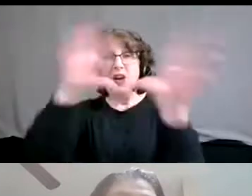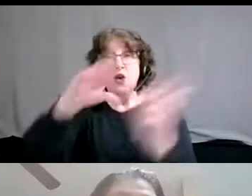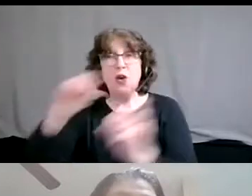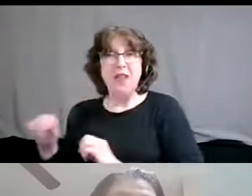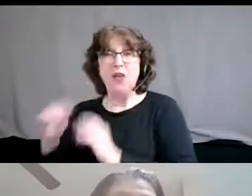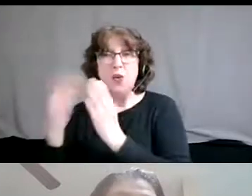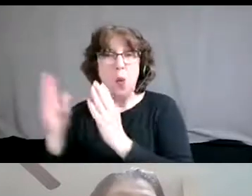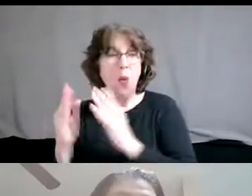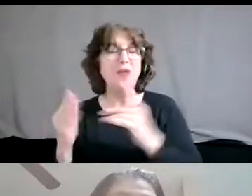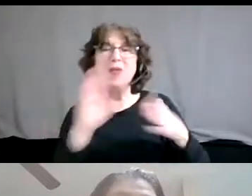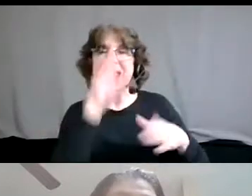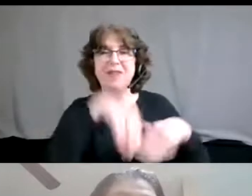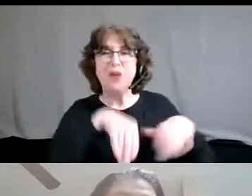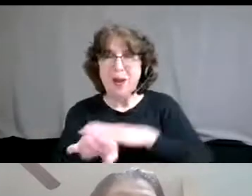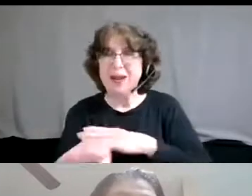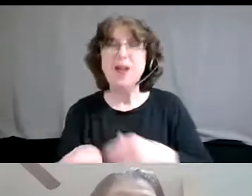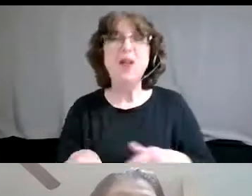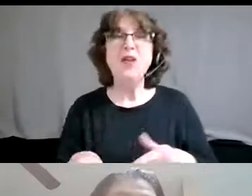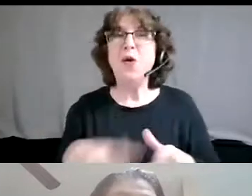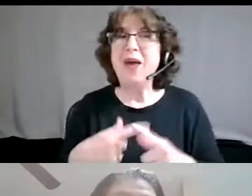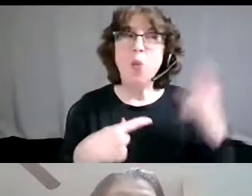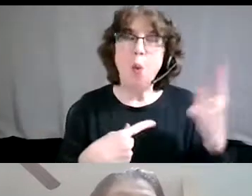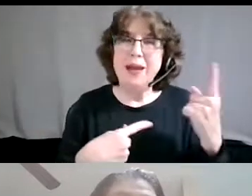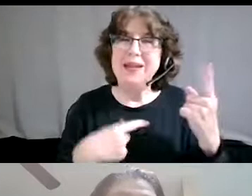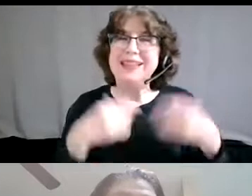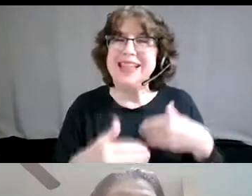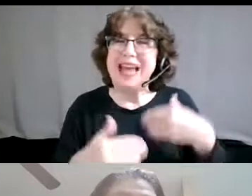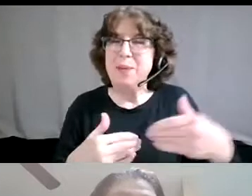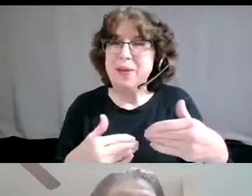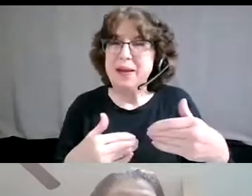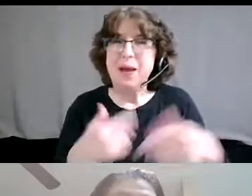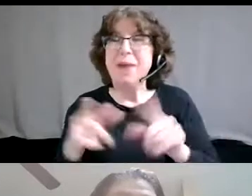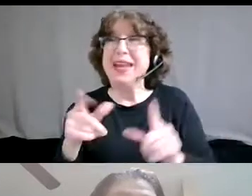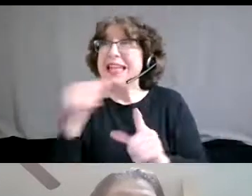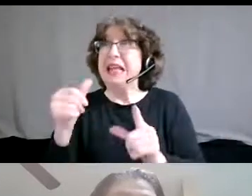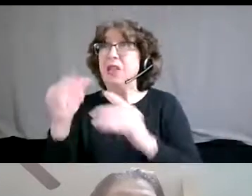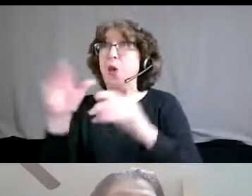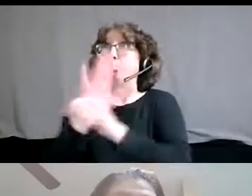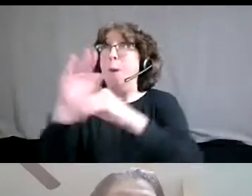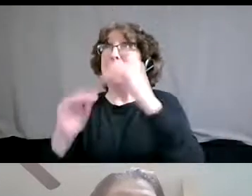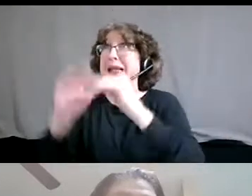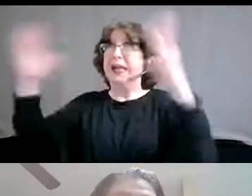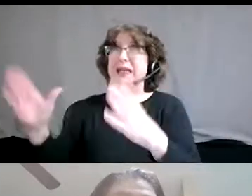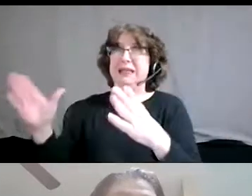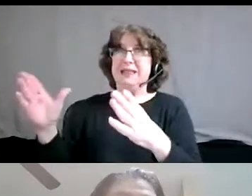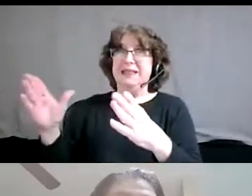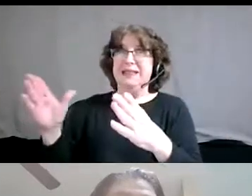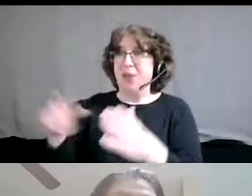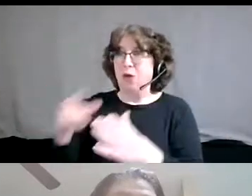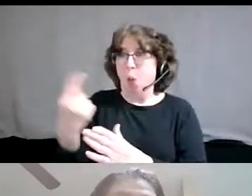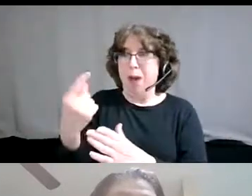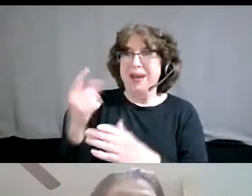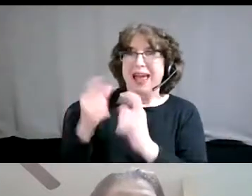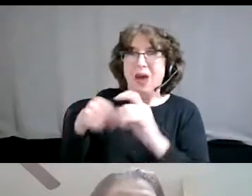accommodation is going to be a problem, right? So that's why disability justice says it's beyond accommodations. And that's sort of the delineation between